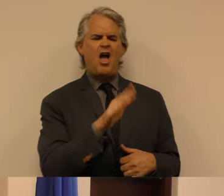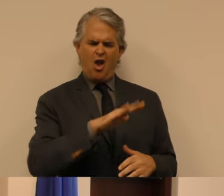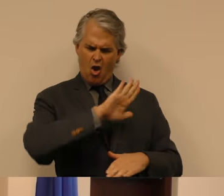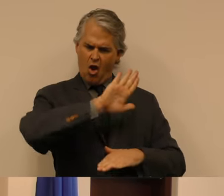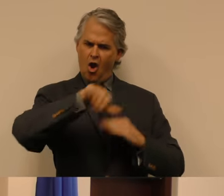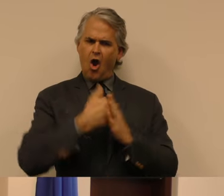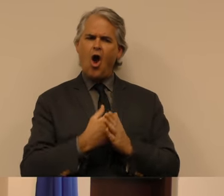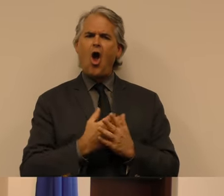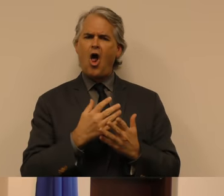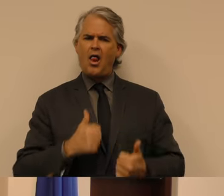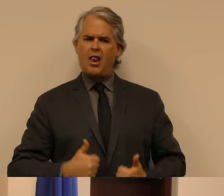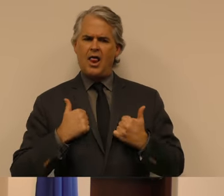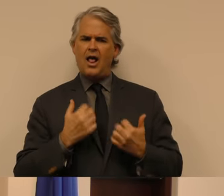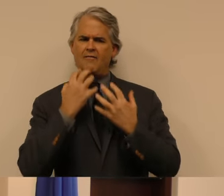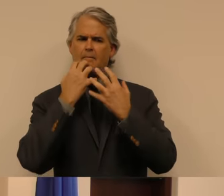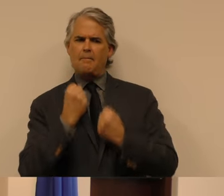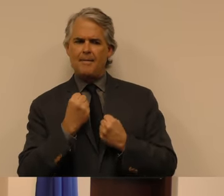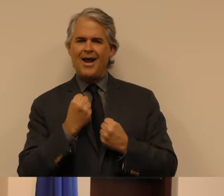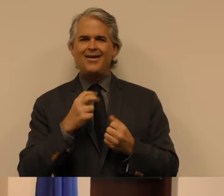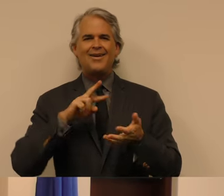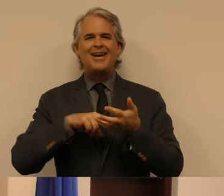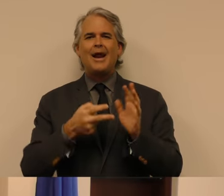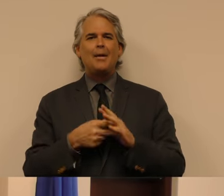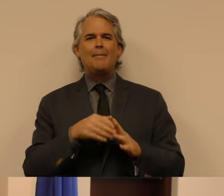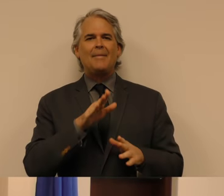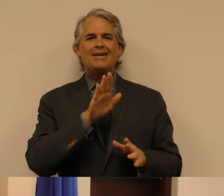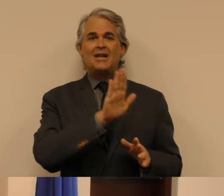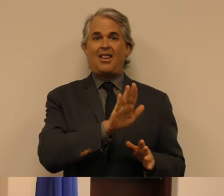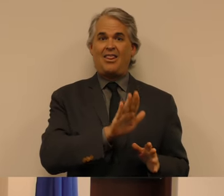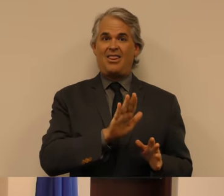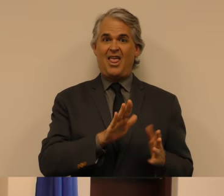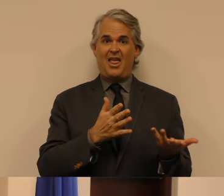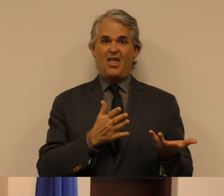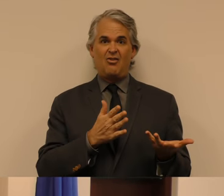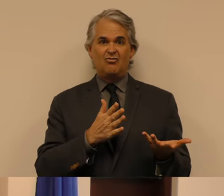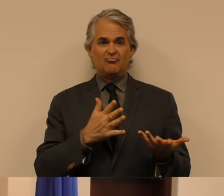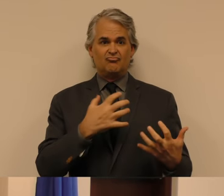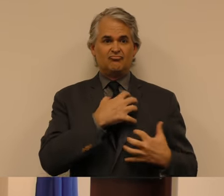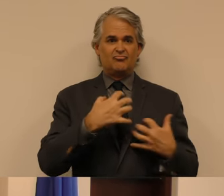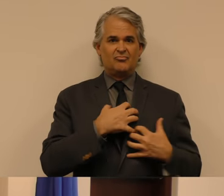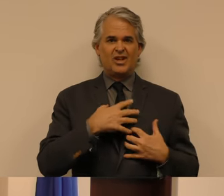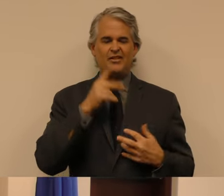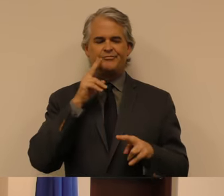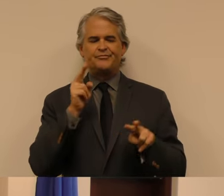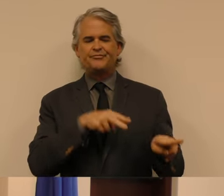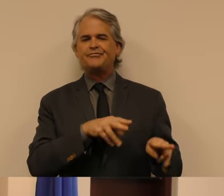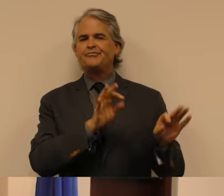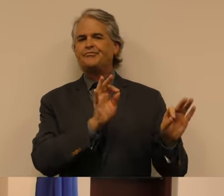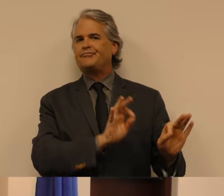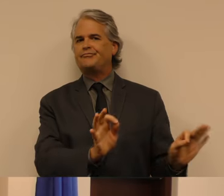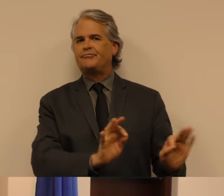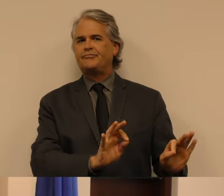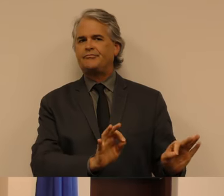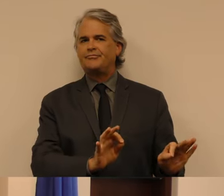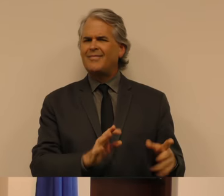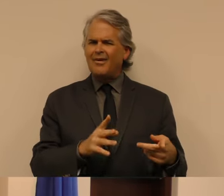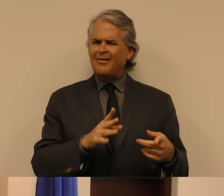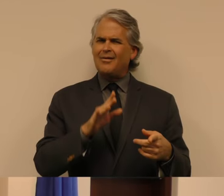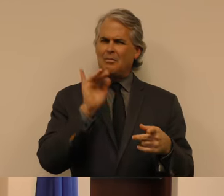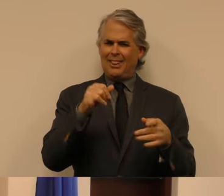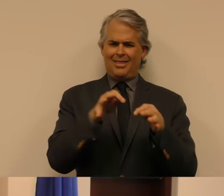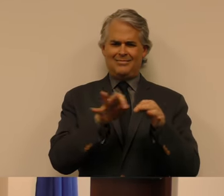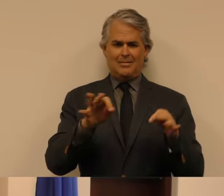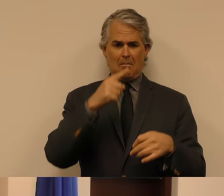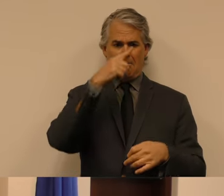effectively undermining their pleas. The statement that Black Lives Matter should not be controversial. It should not